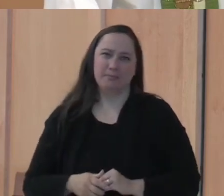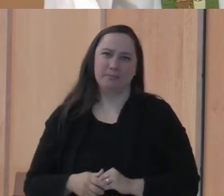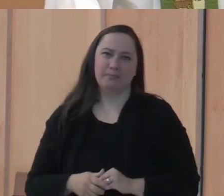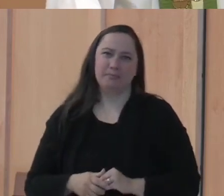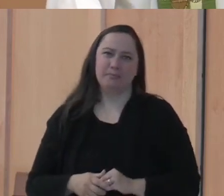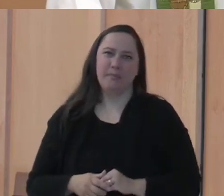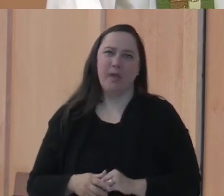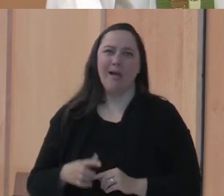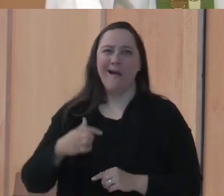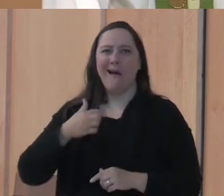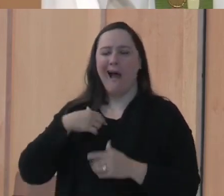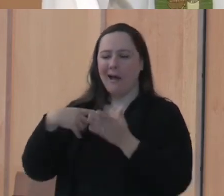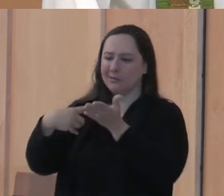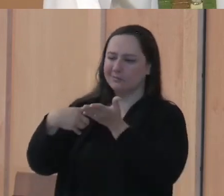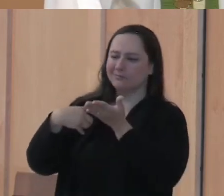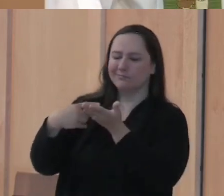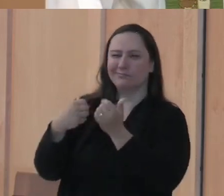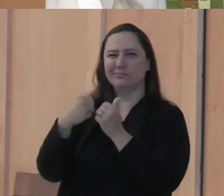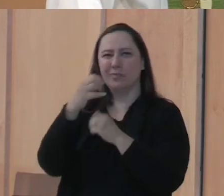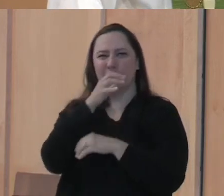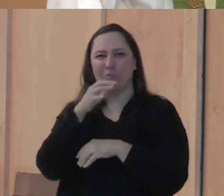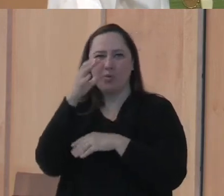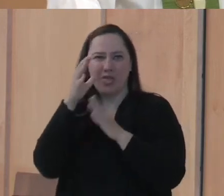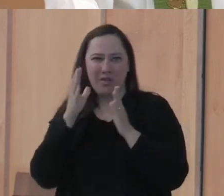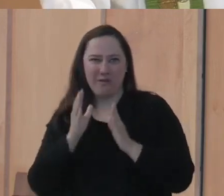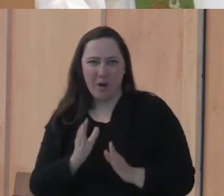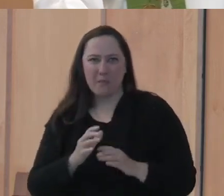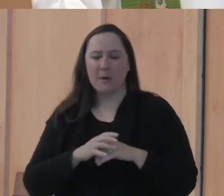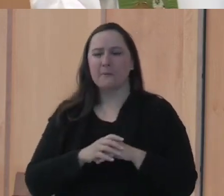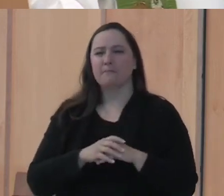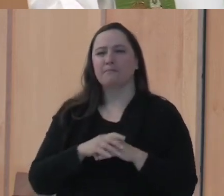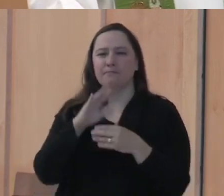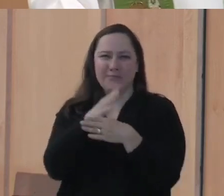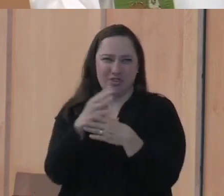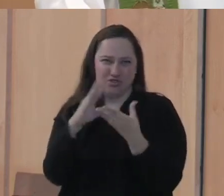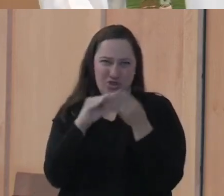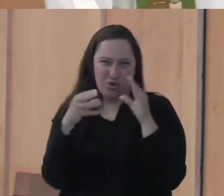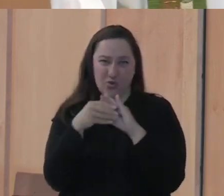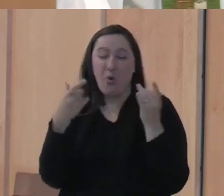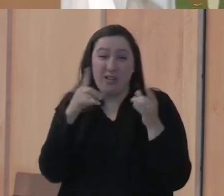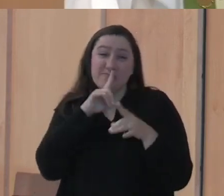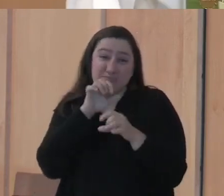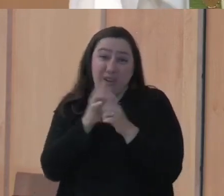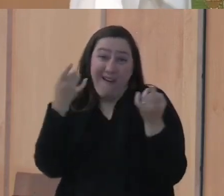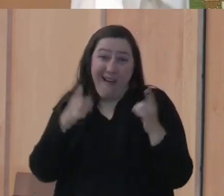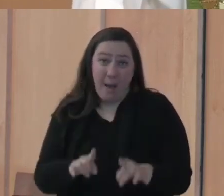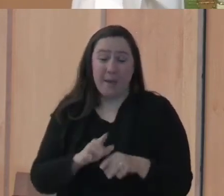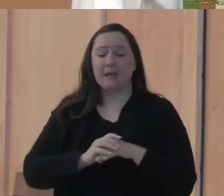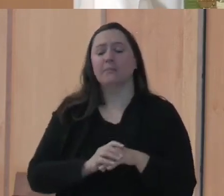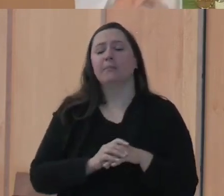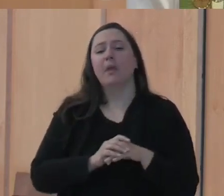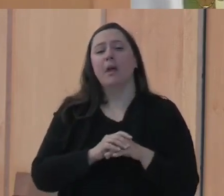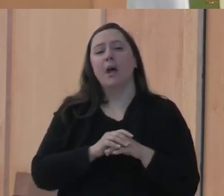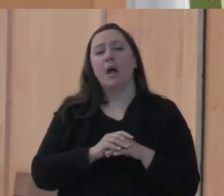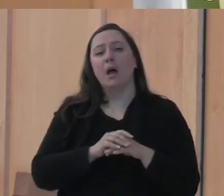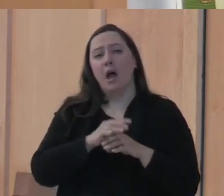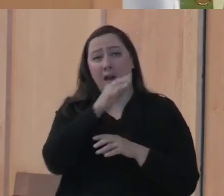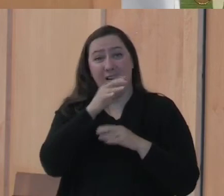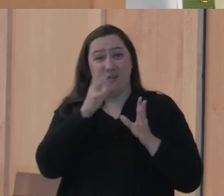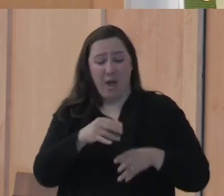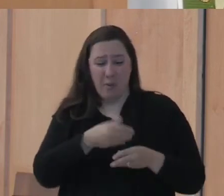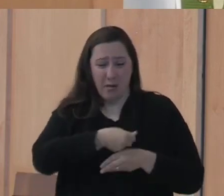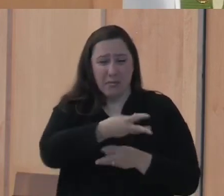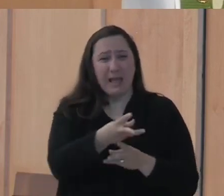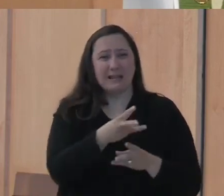I was talking to you and that farmer. They shared a story of what actually happened once. They planted, just on the side of the field,